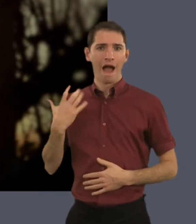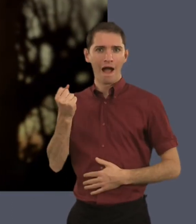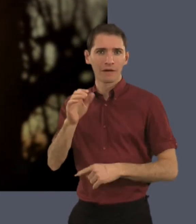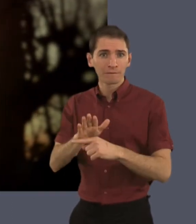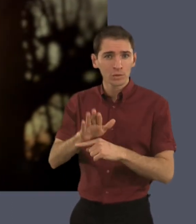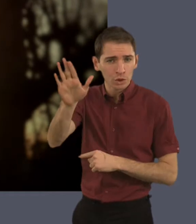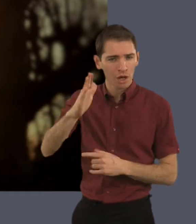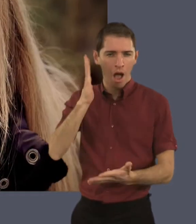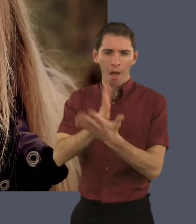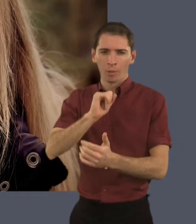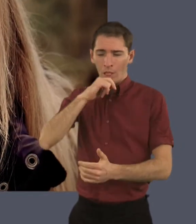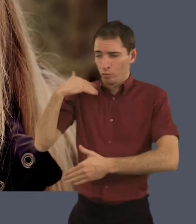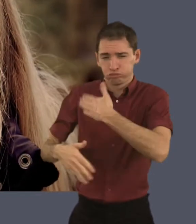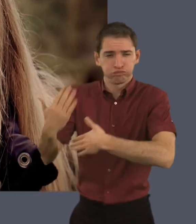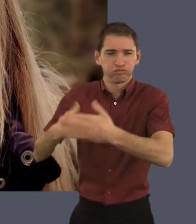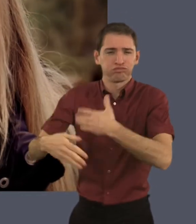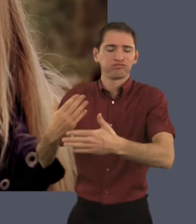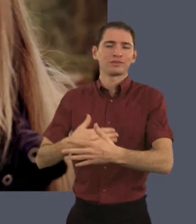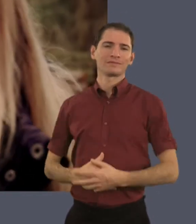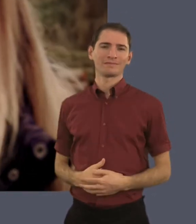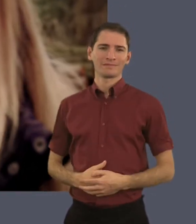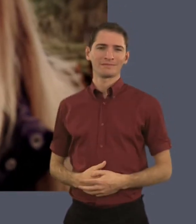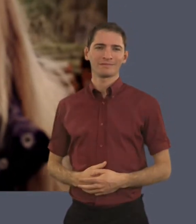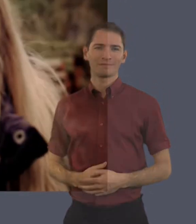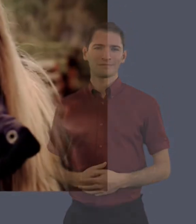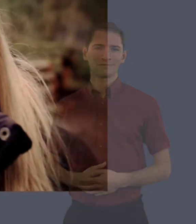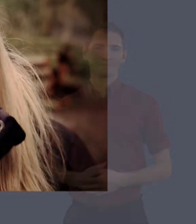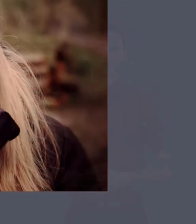my life now. You know, there's a future, and I'm going to live it, believe me. thing.